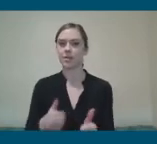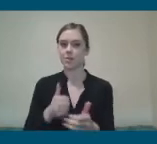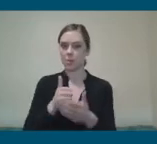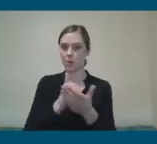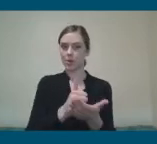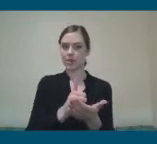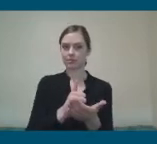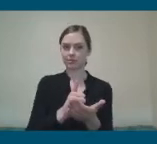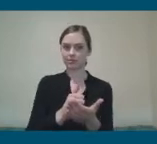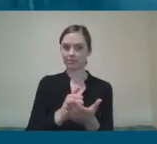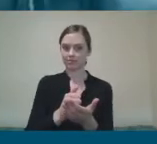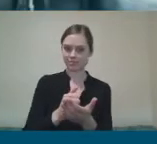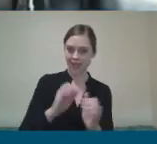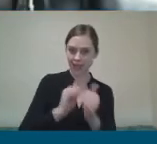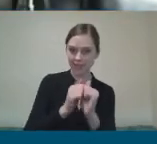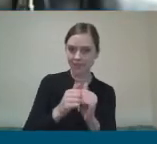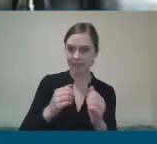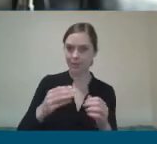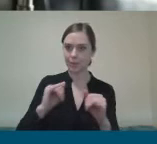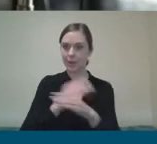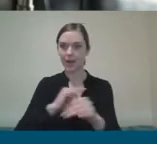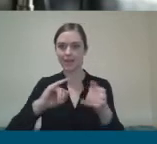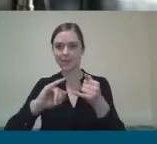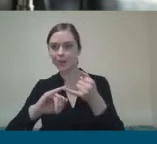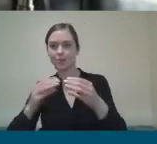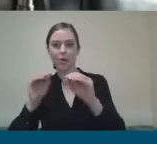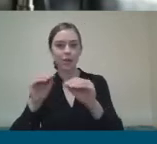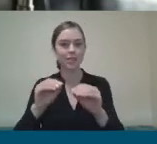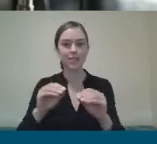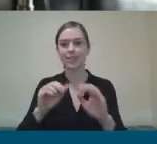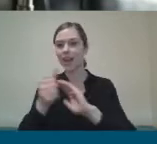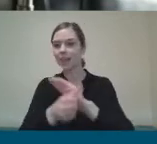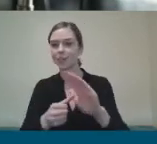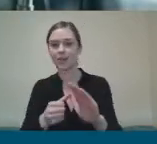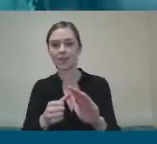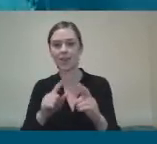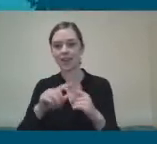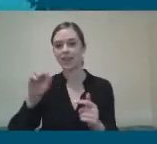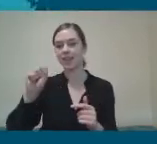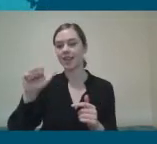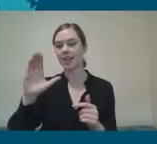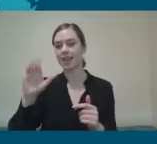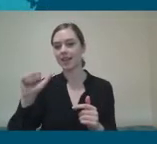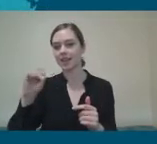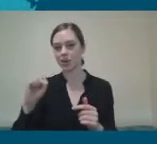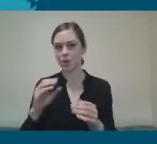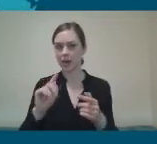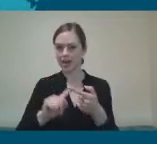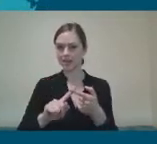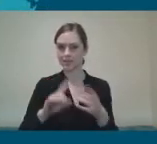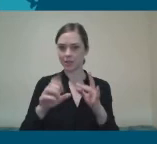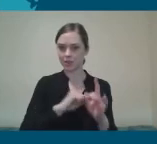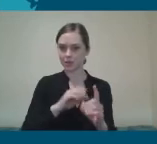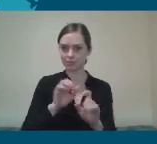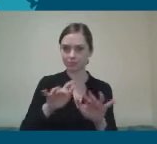led group exercise sessions filmed and directed by experts at Salasso. And reaching adult day services and